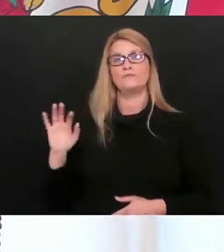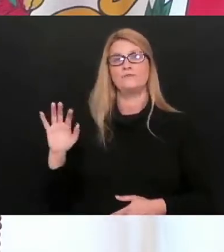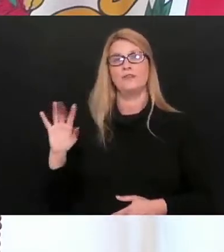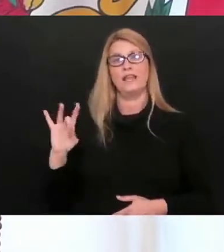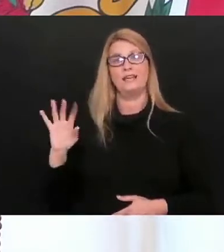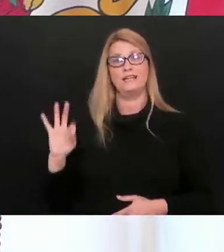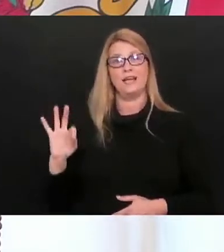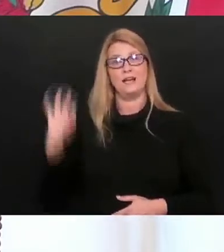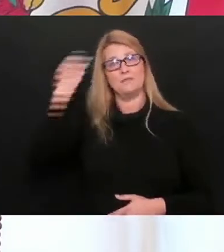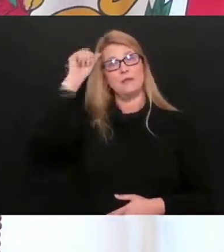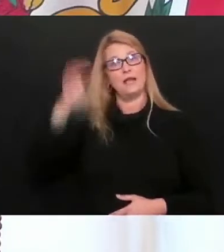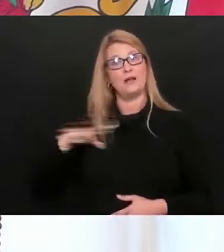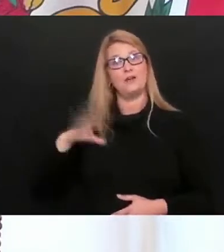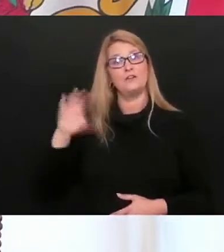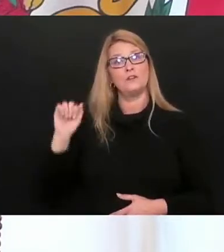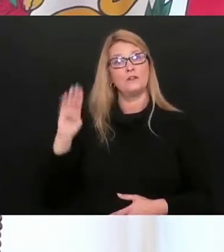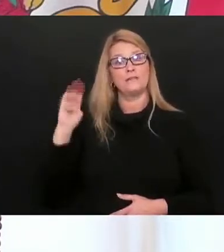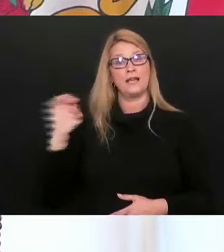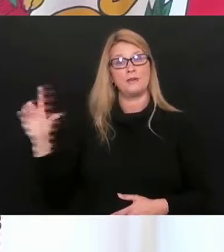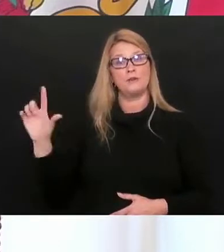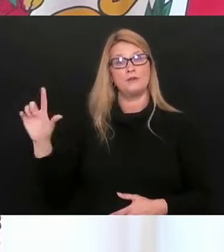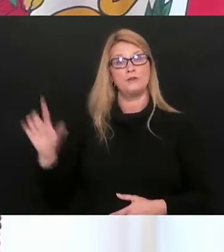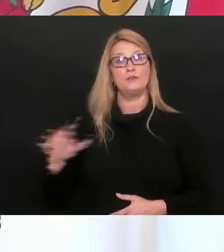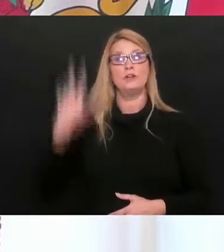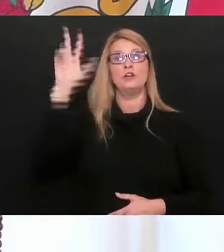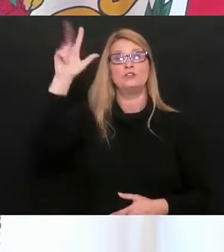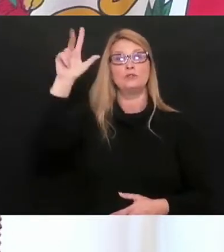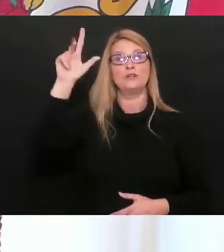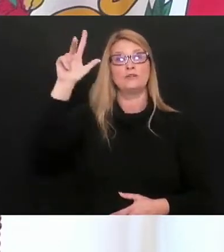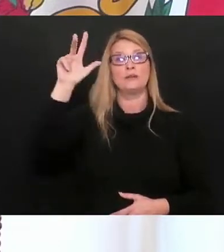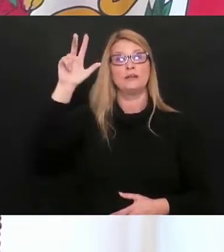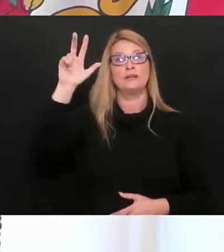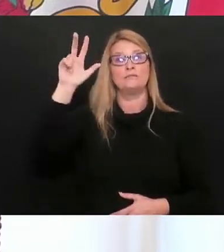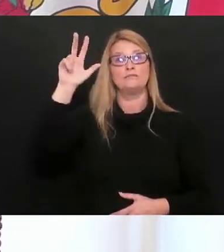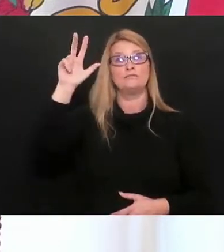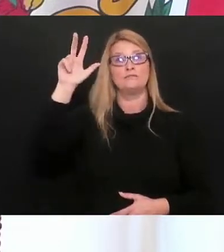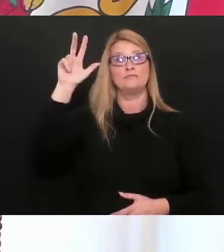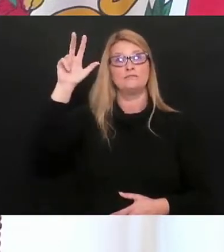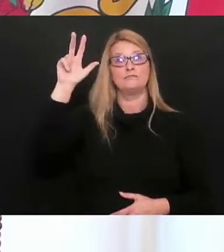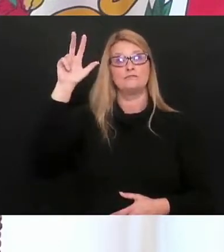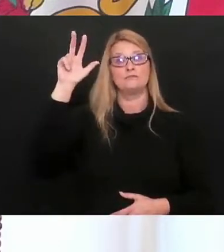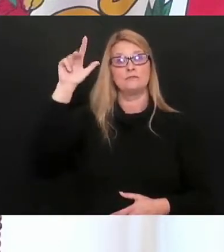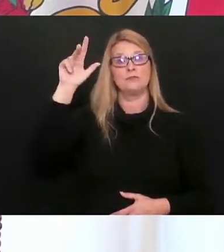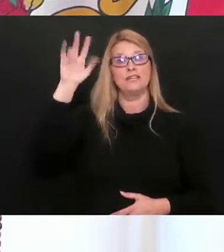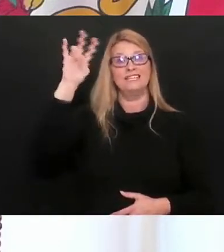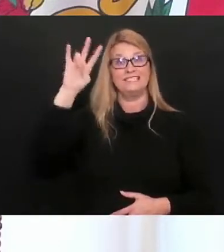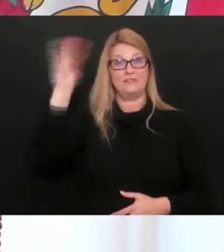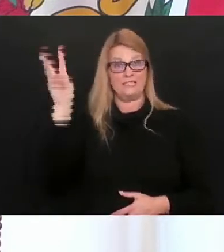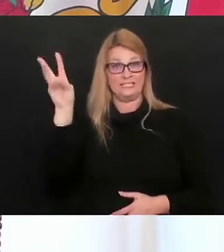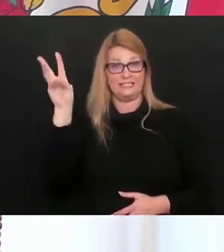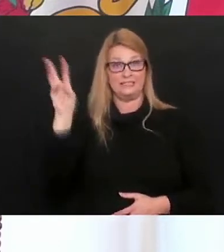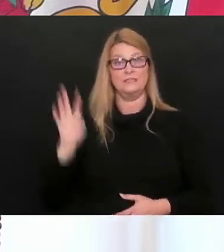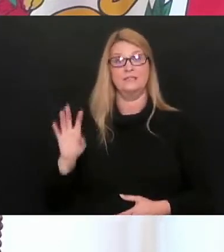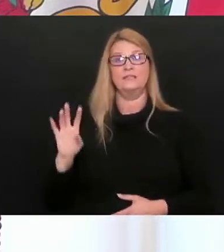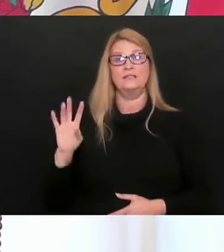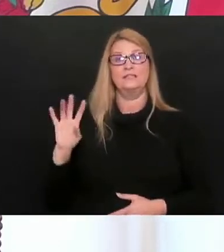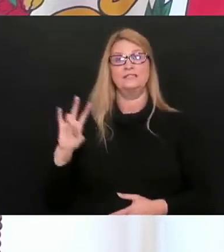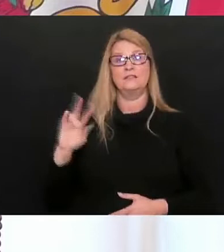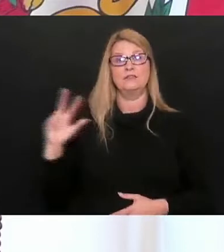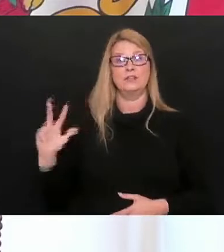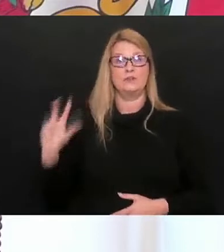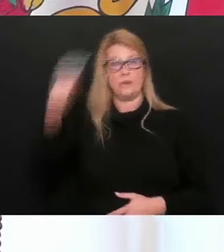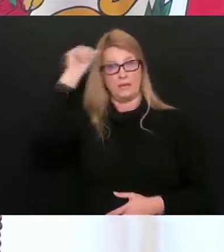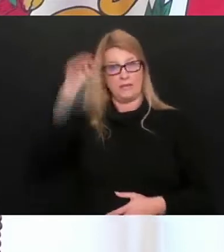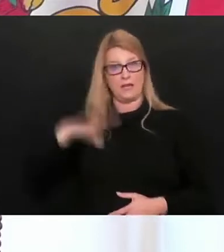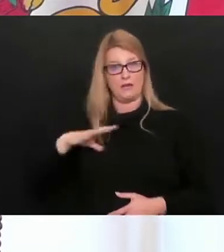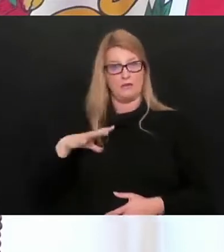89-year-old male from Cabell County. Our 2,376th death, a 73-year-old